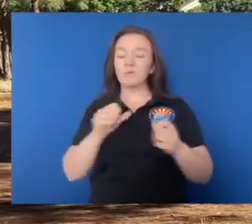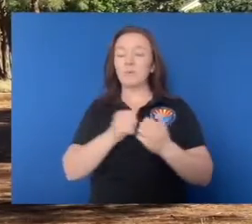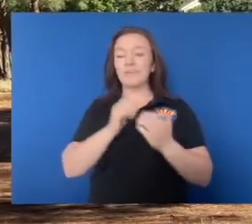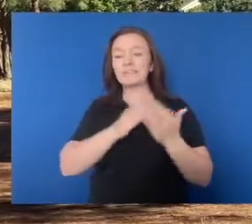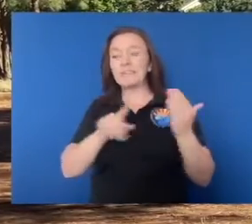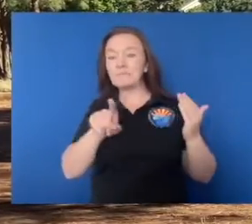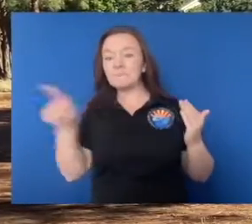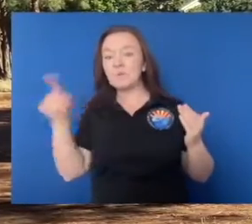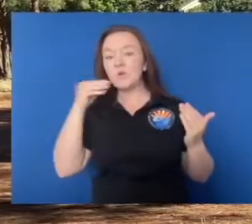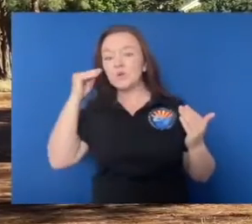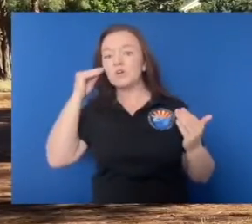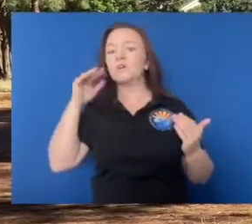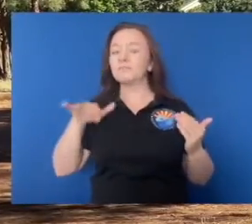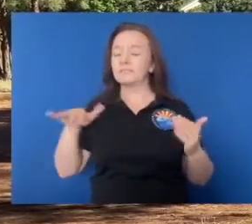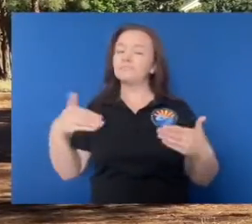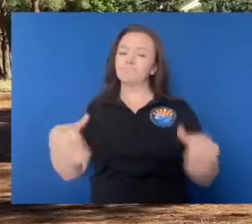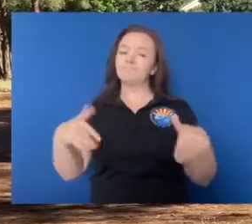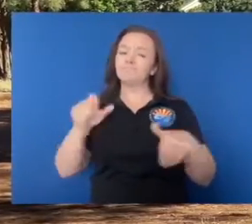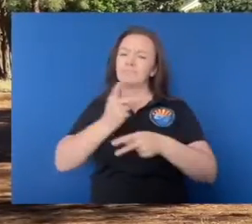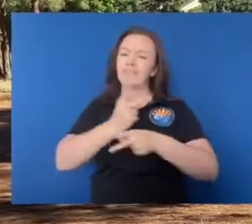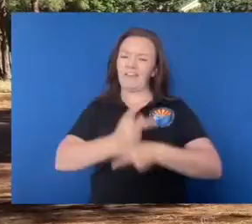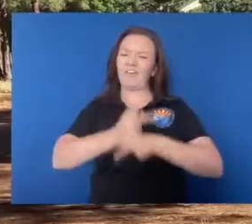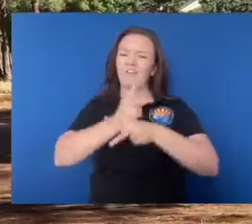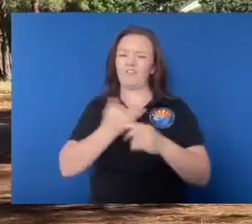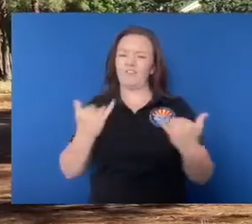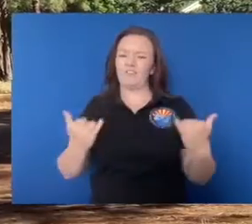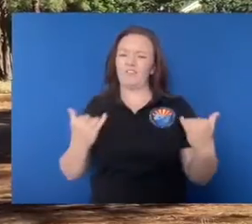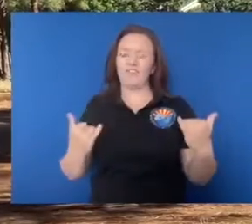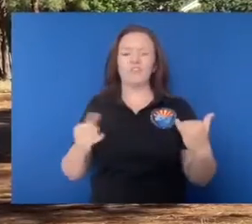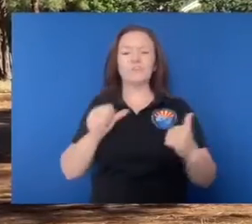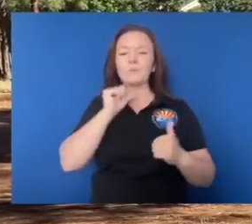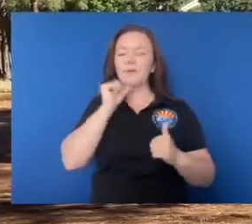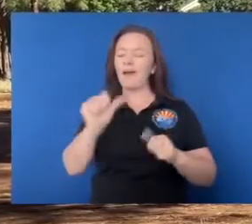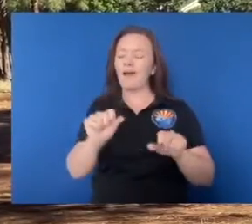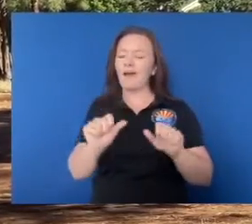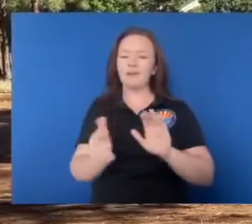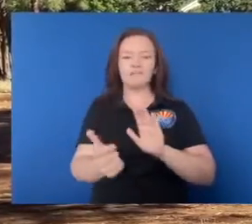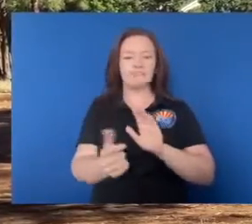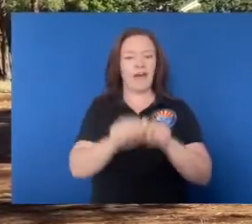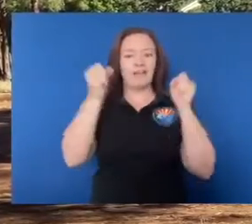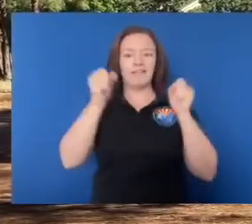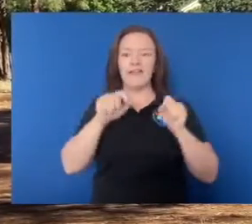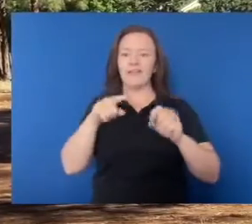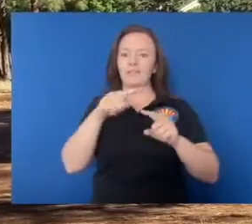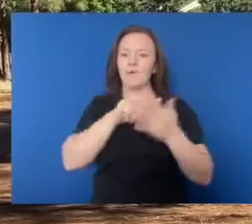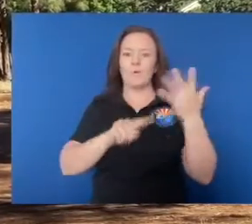and areas. So you definitely want to be more careful this time of year, not to violate those restrictions.